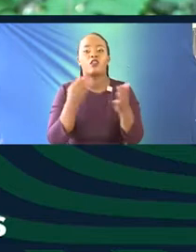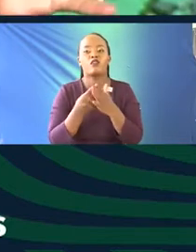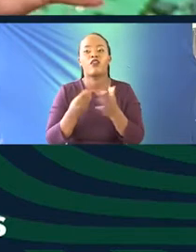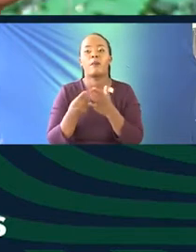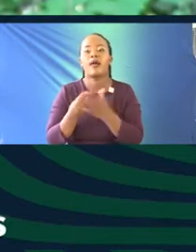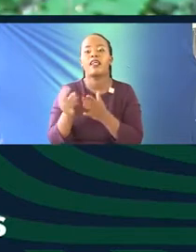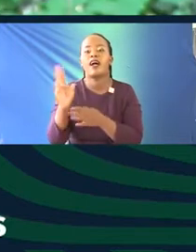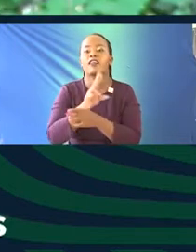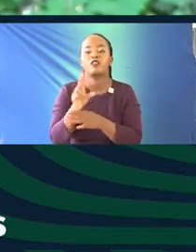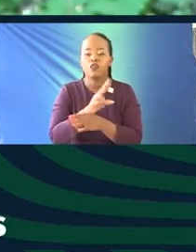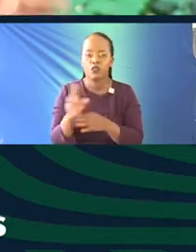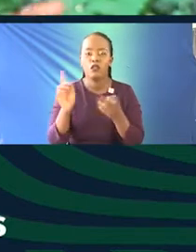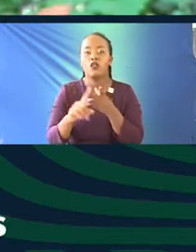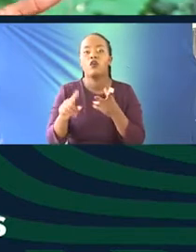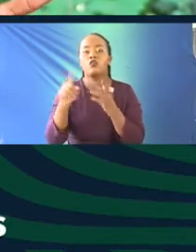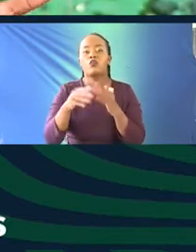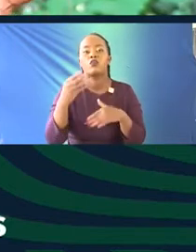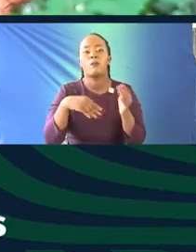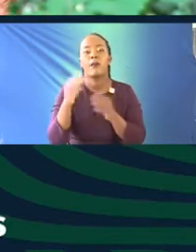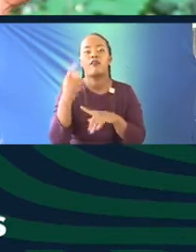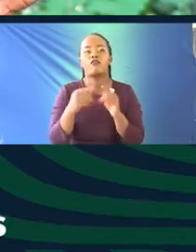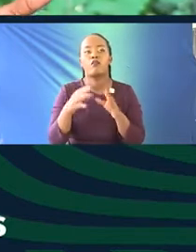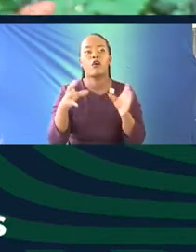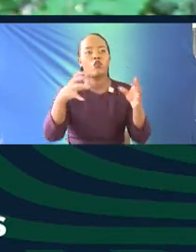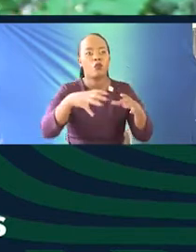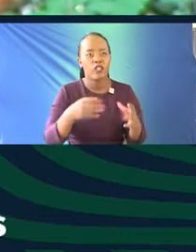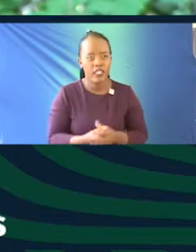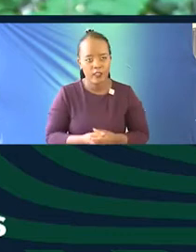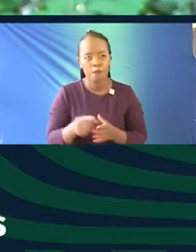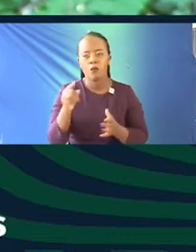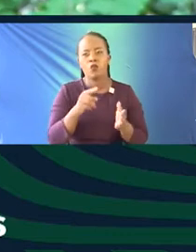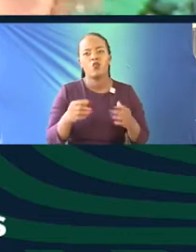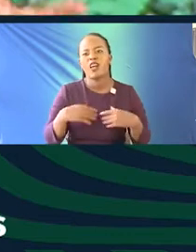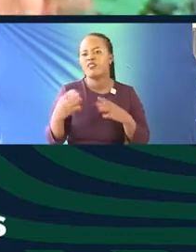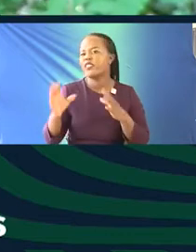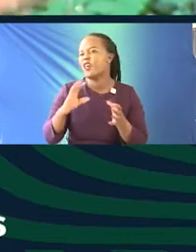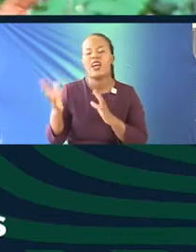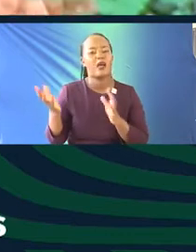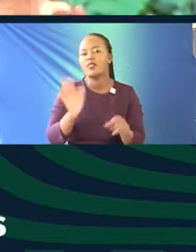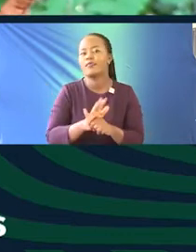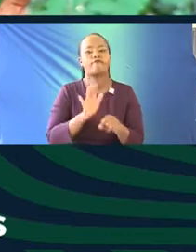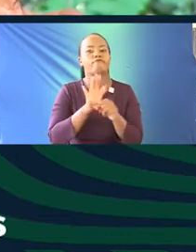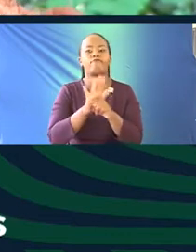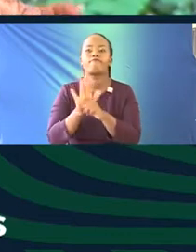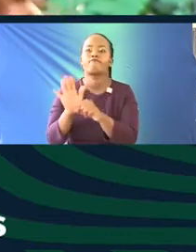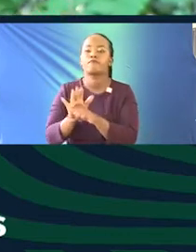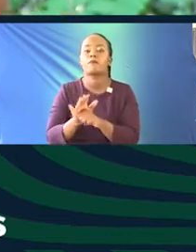keeps just going back there. And also, we also buy from the community. So we're talking about, let's say, thousands of